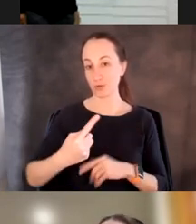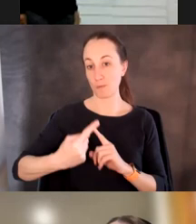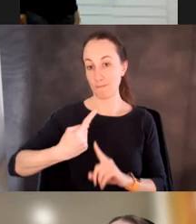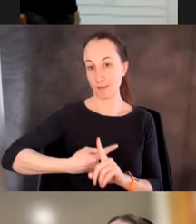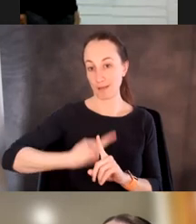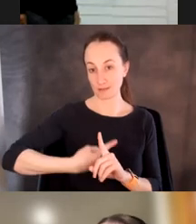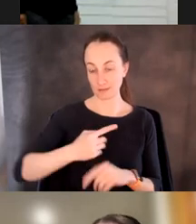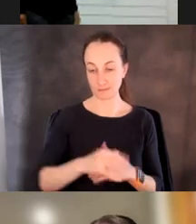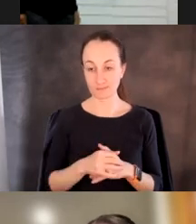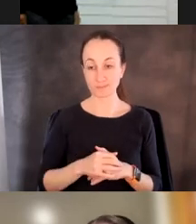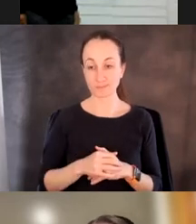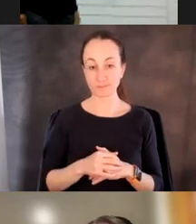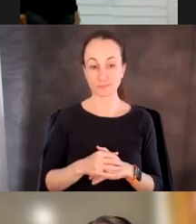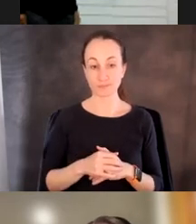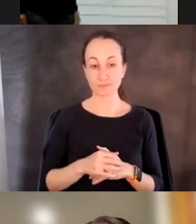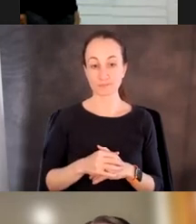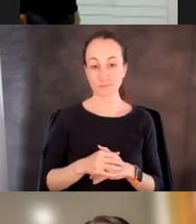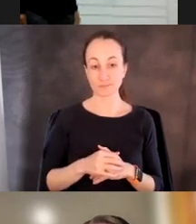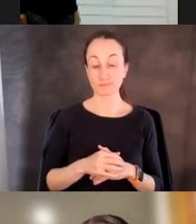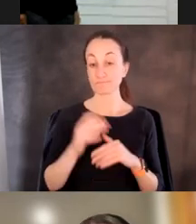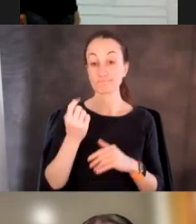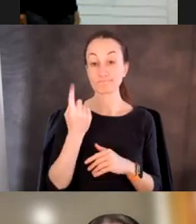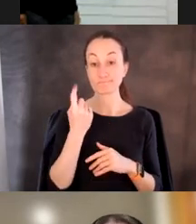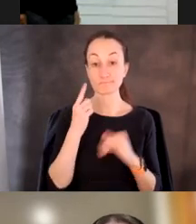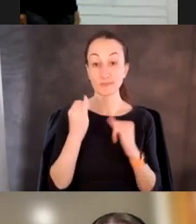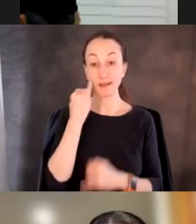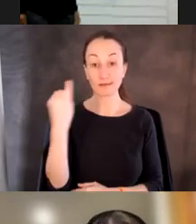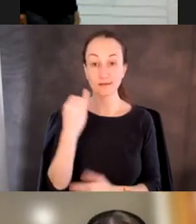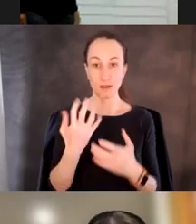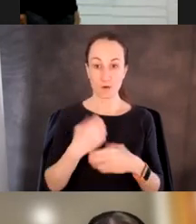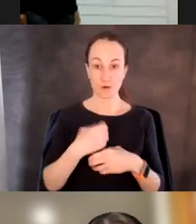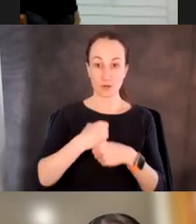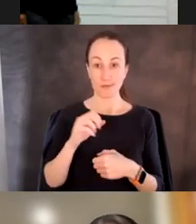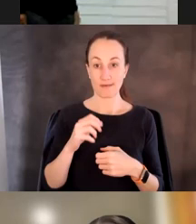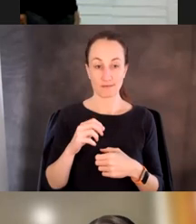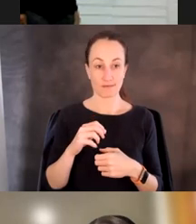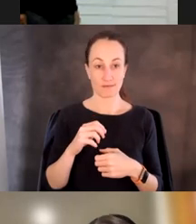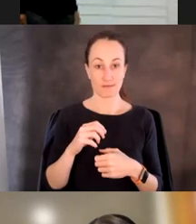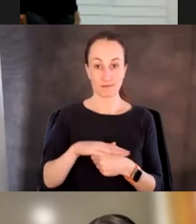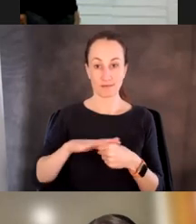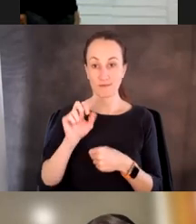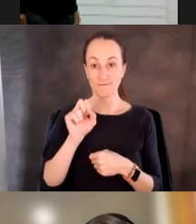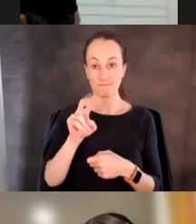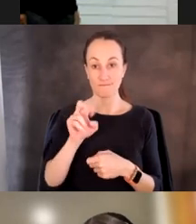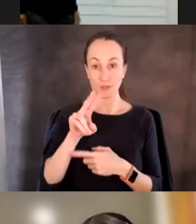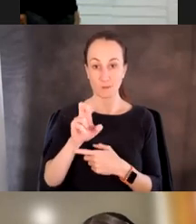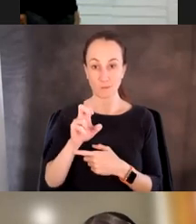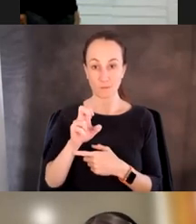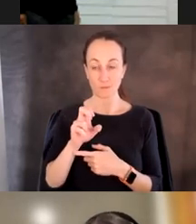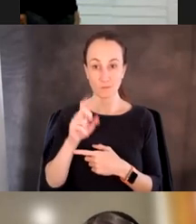Um, but essentially the idea here is I want to make a venue in which academic scientists,